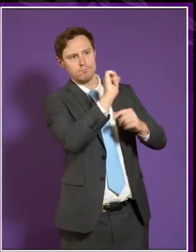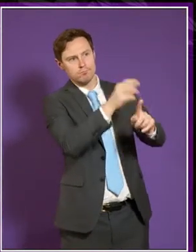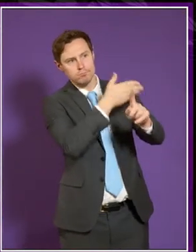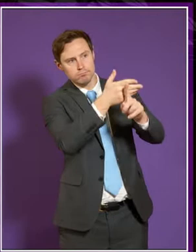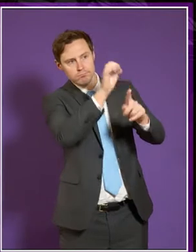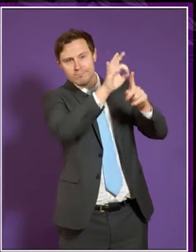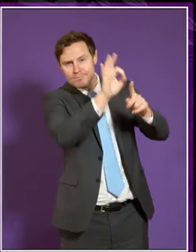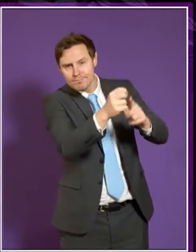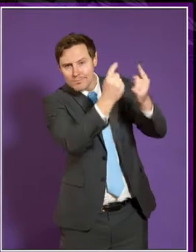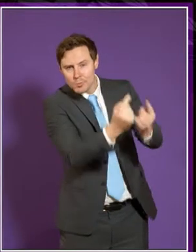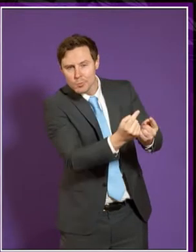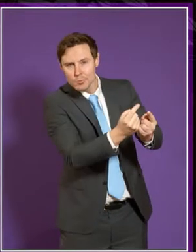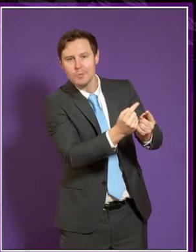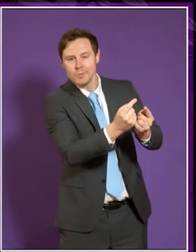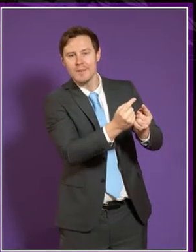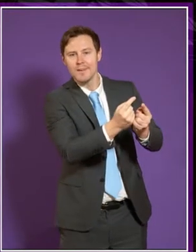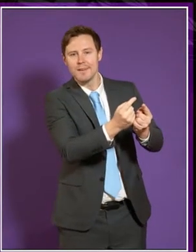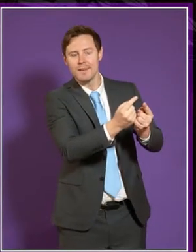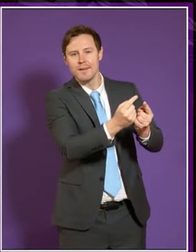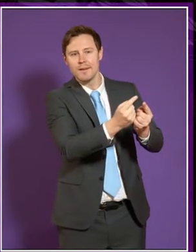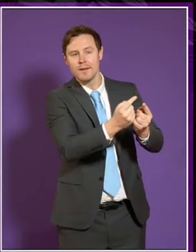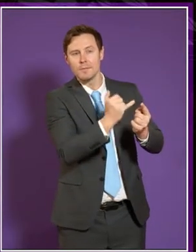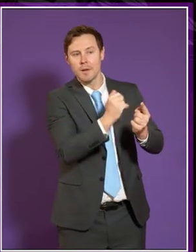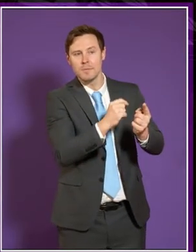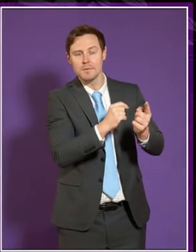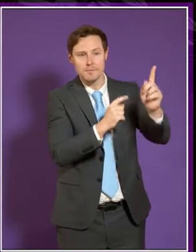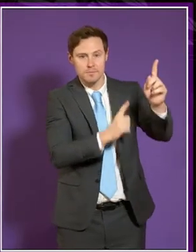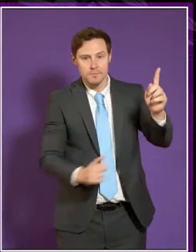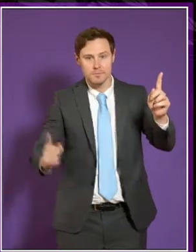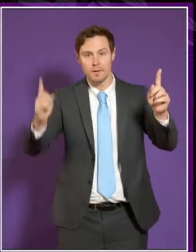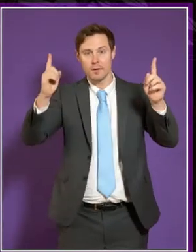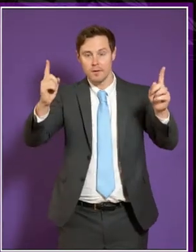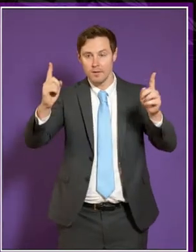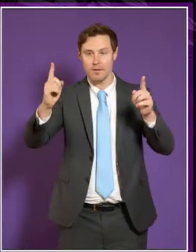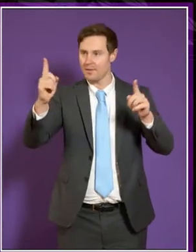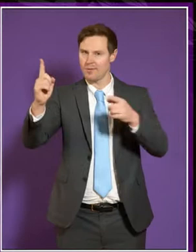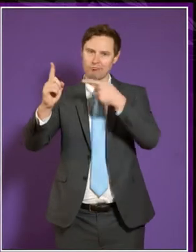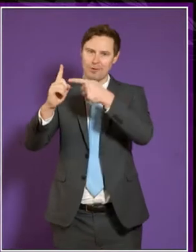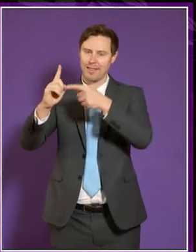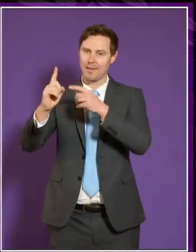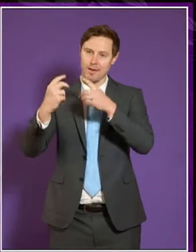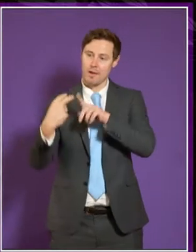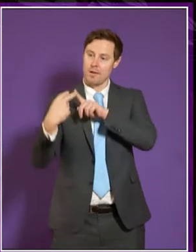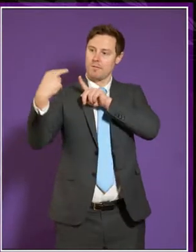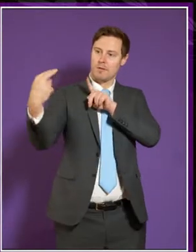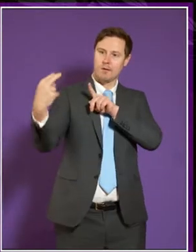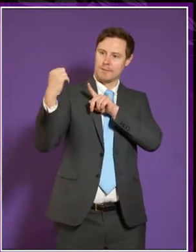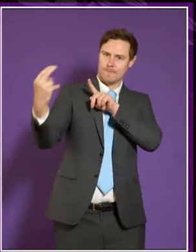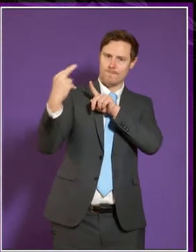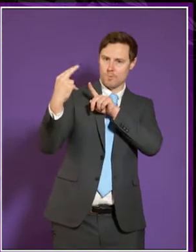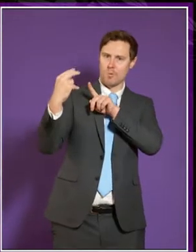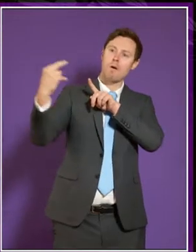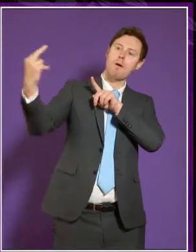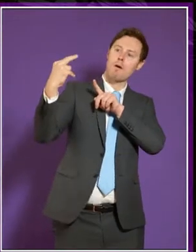on detailed issues. Sometimes having the slightly more helicopter view that Peter can bring from looking